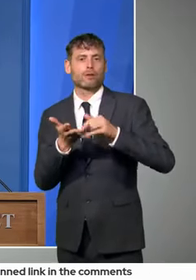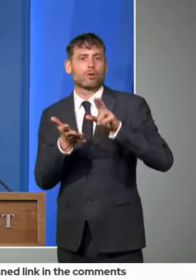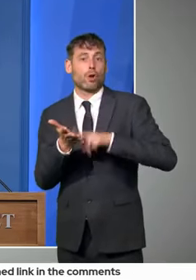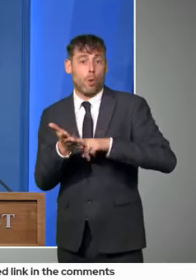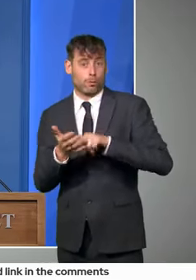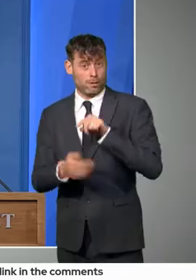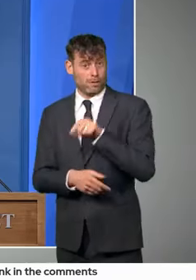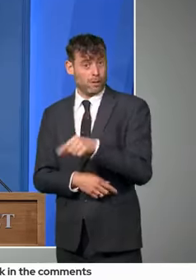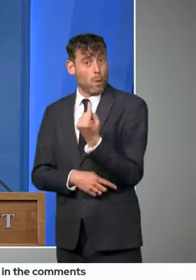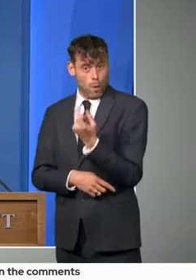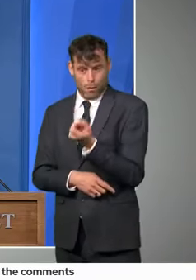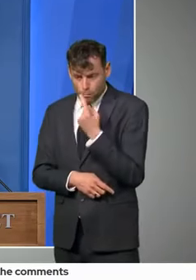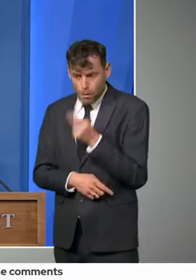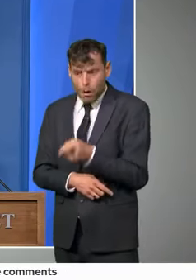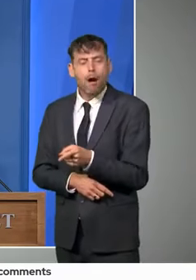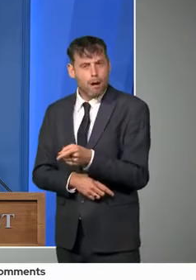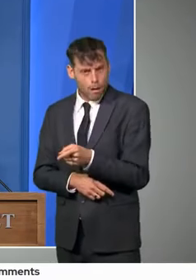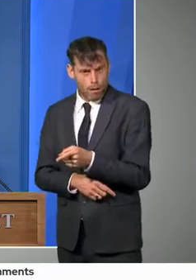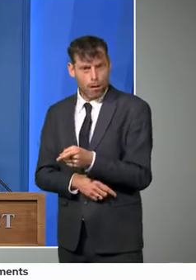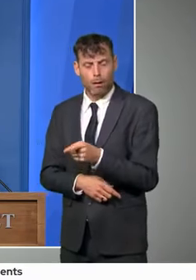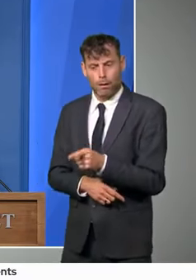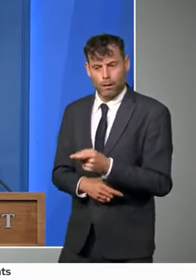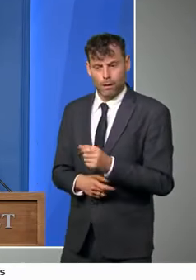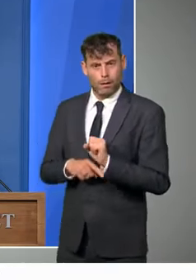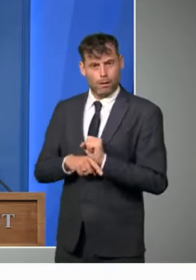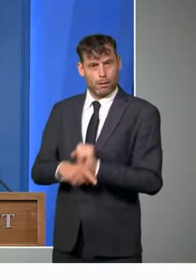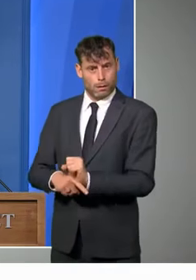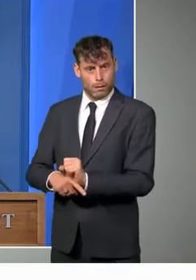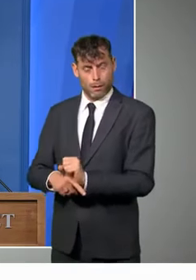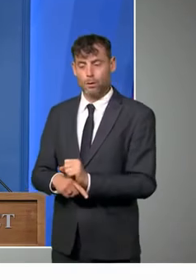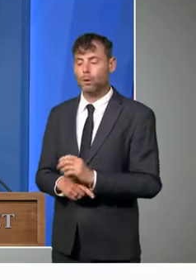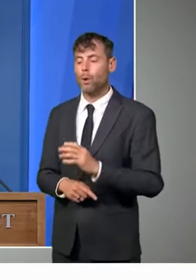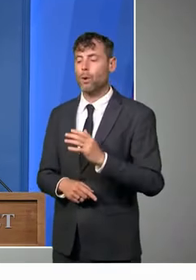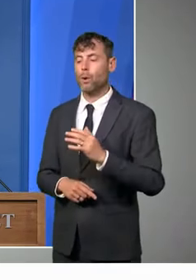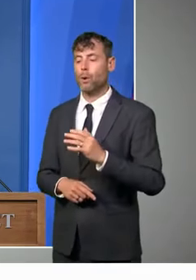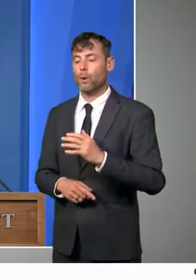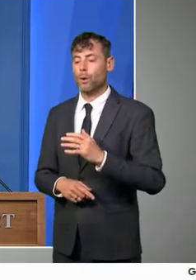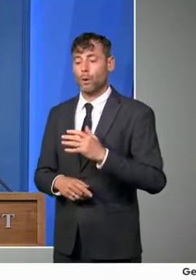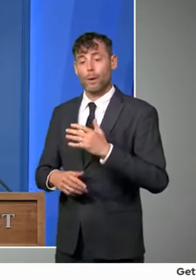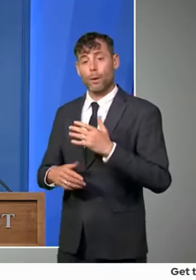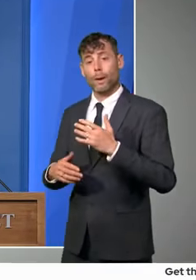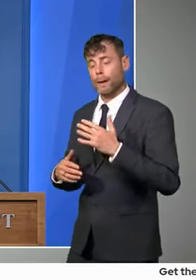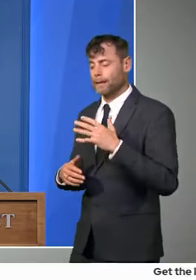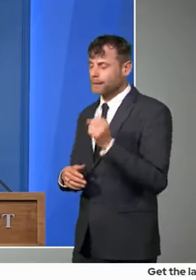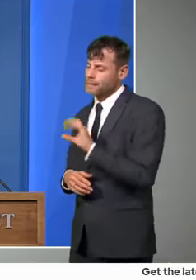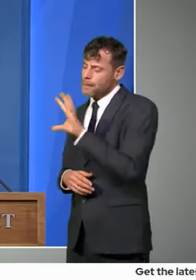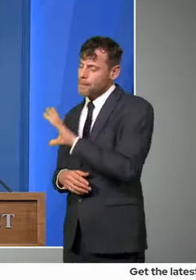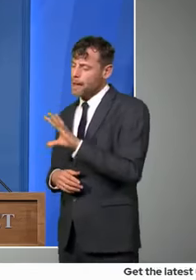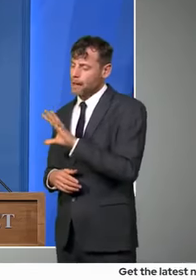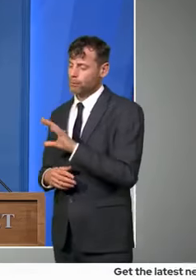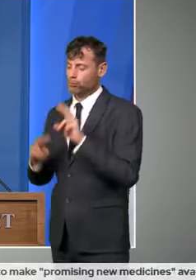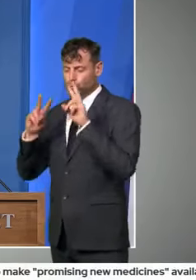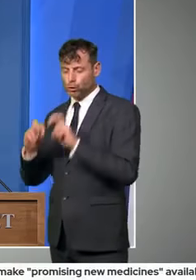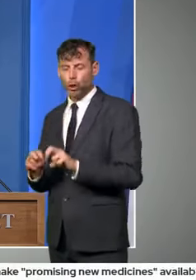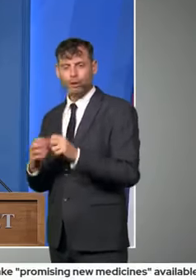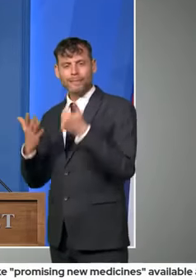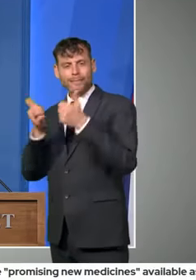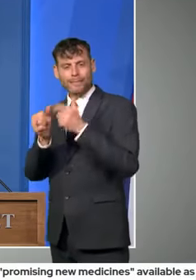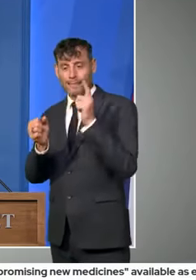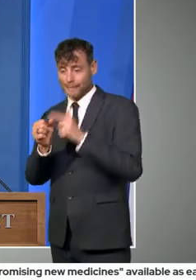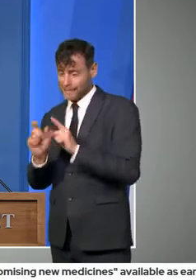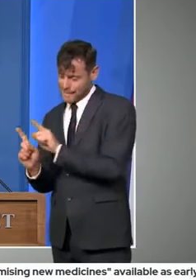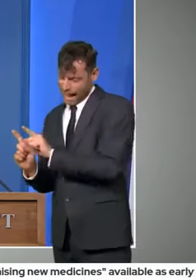found is that it's taken about six days to go from a positive research finding to put that particular treatment into practice.